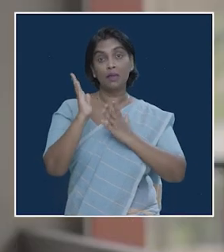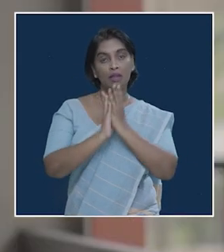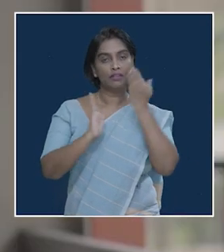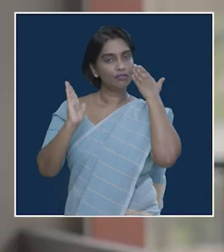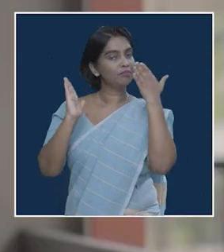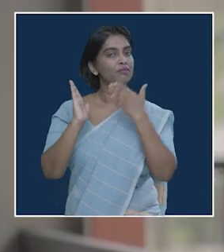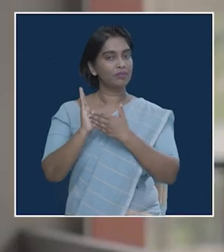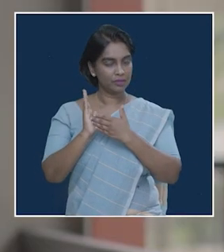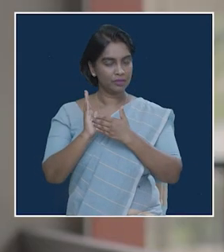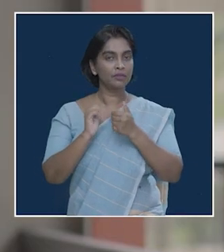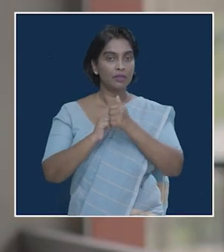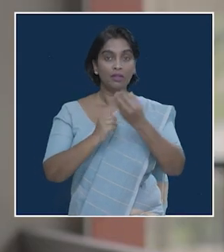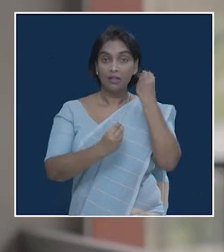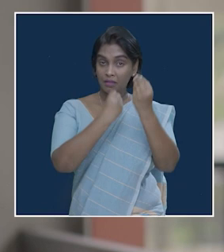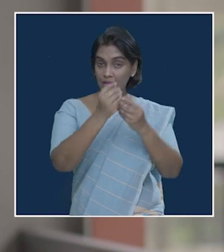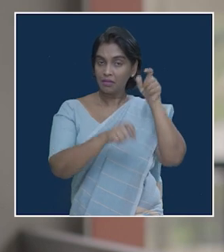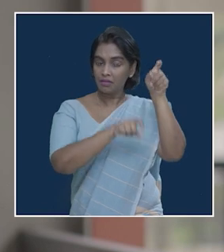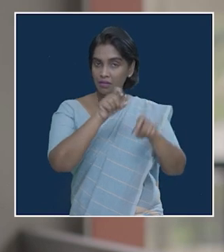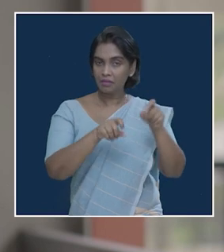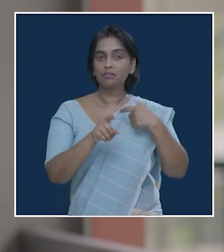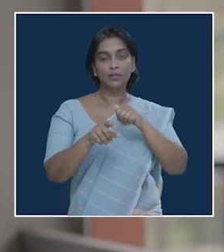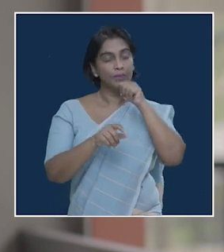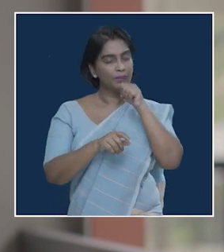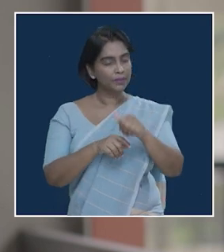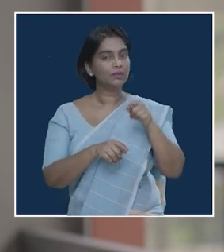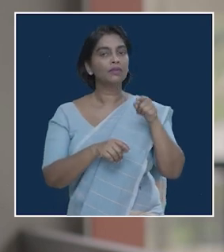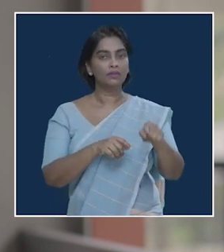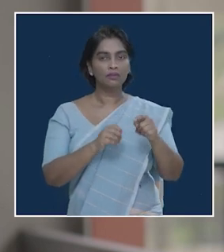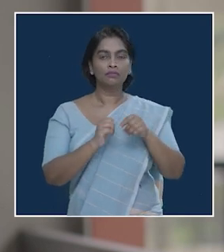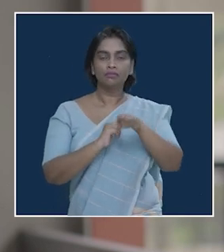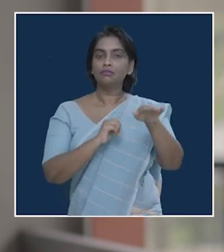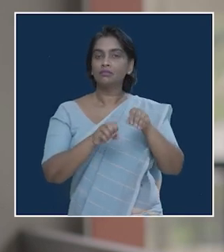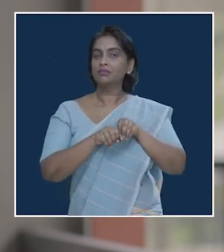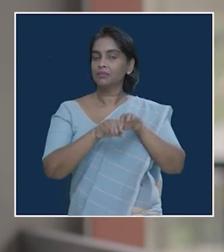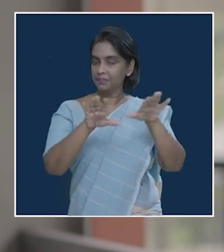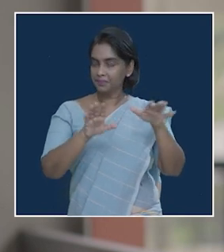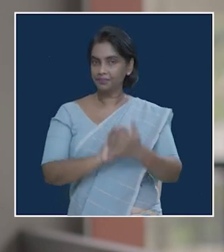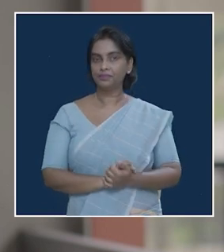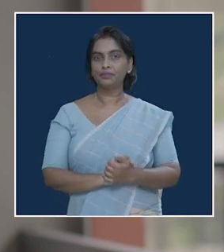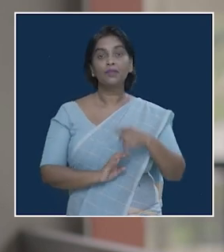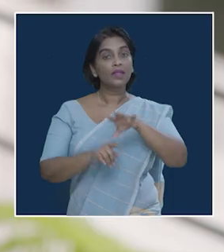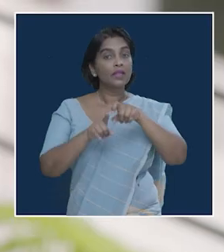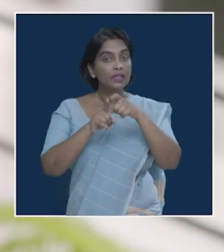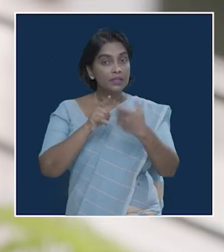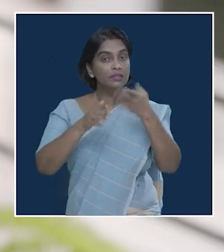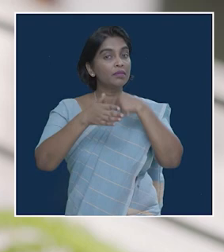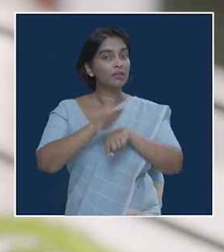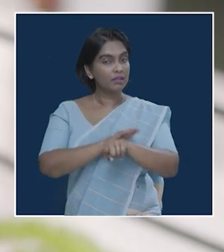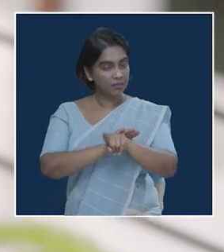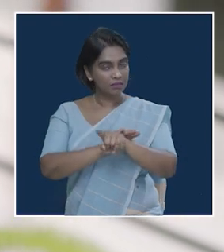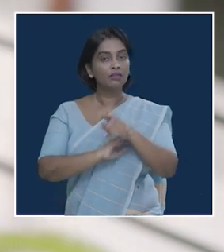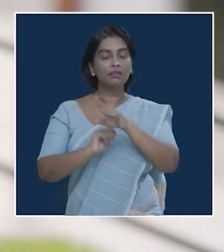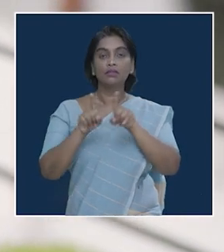Disability Rights Bill with relevant stakeholders is a commendable and groundbreaking initiative. Disability